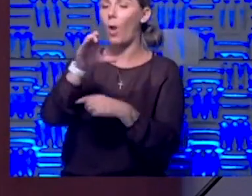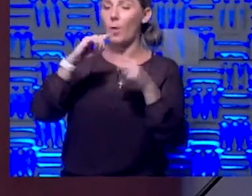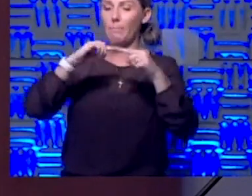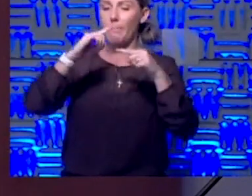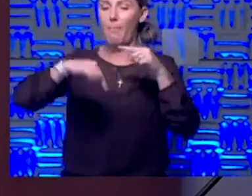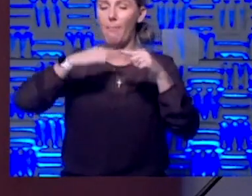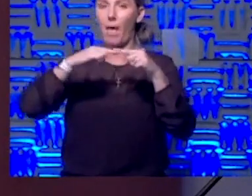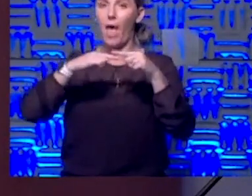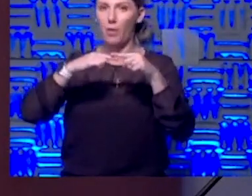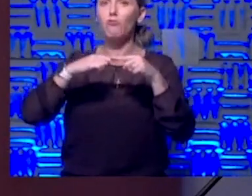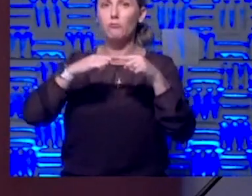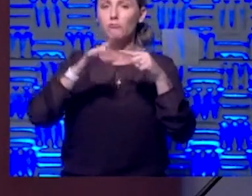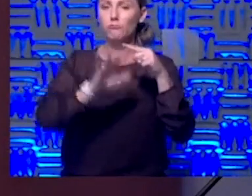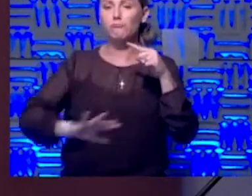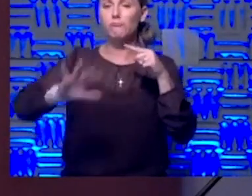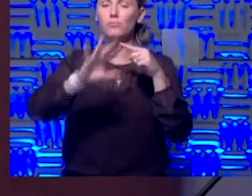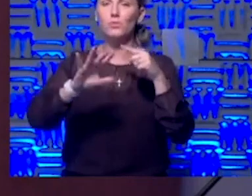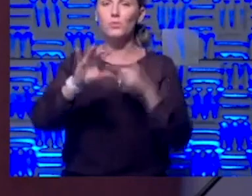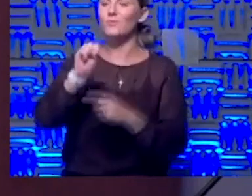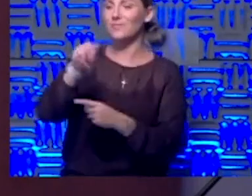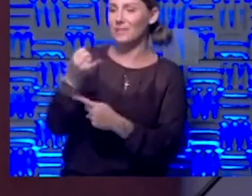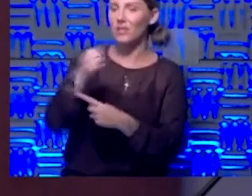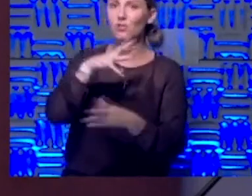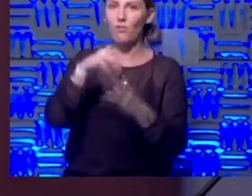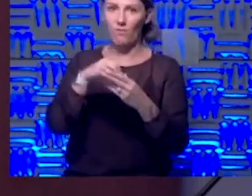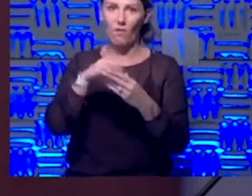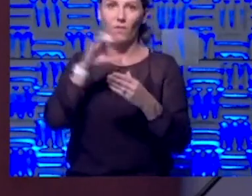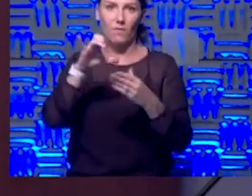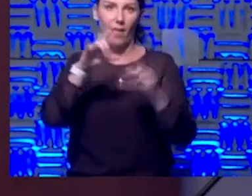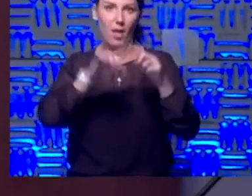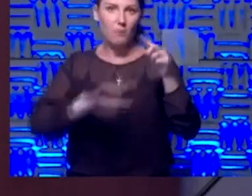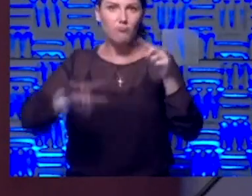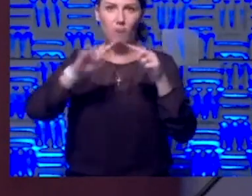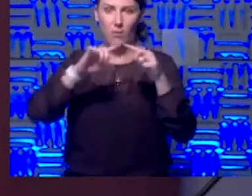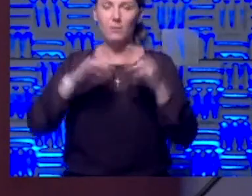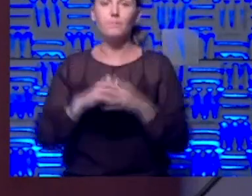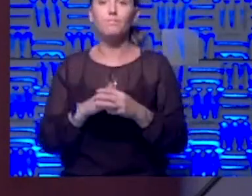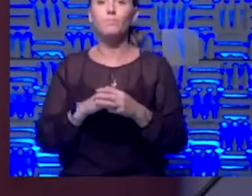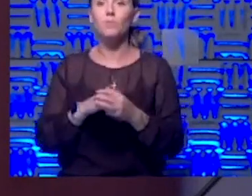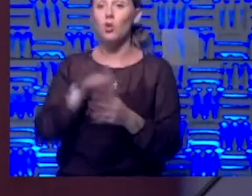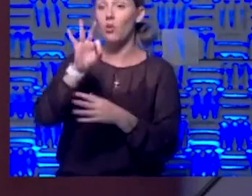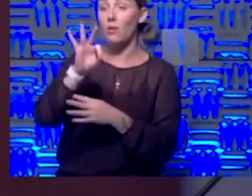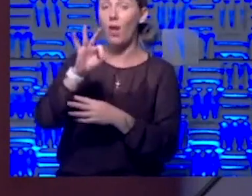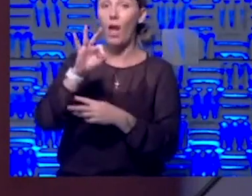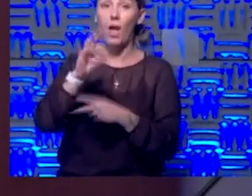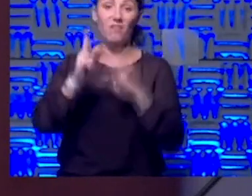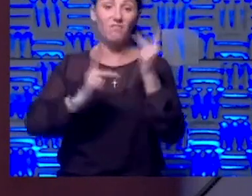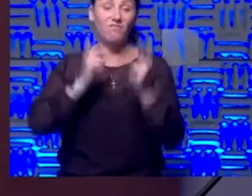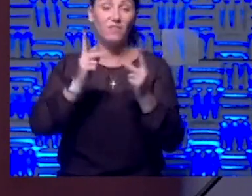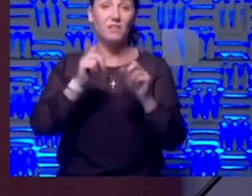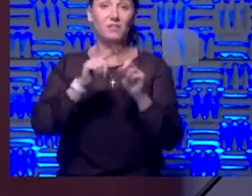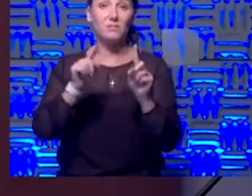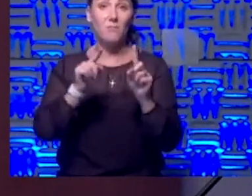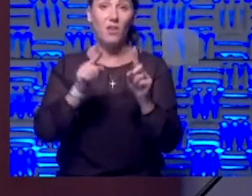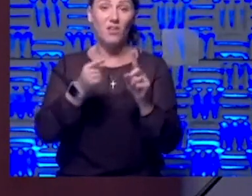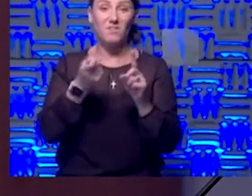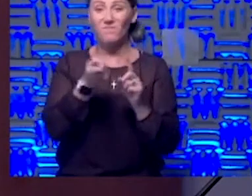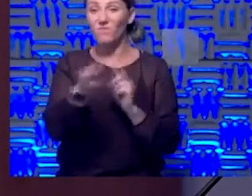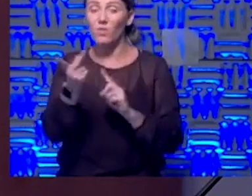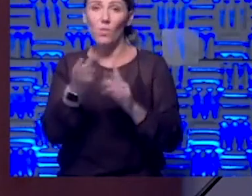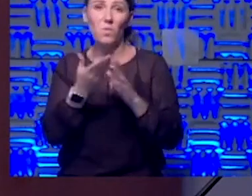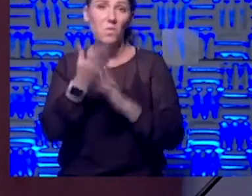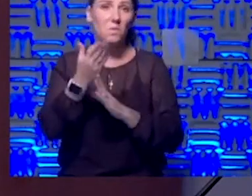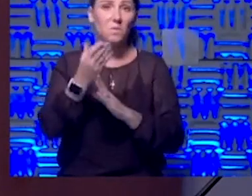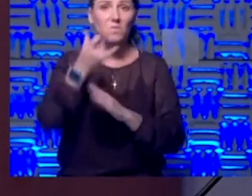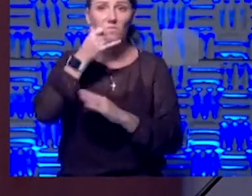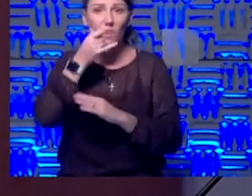certainly St. Joe would be in that radius. Um, there are nine visits, but a couple of the visits are by phone. Uh,